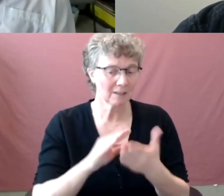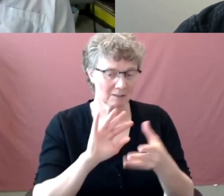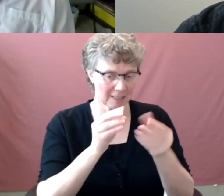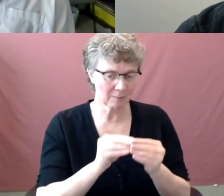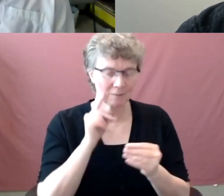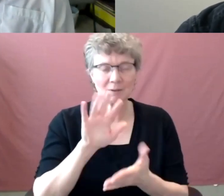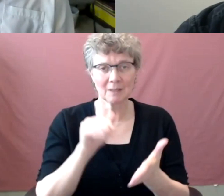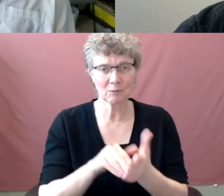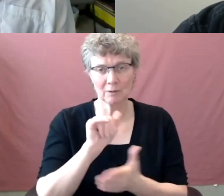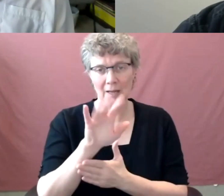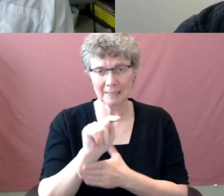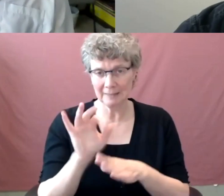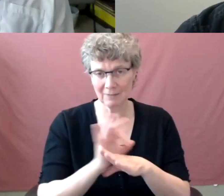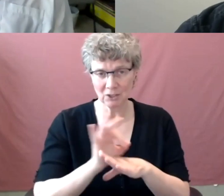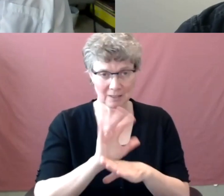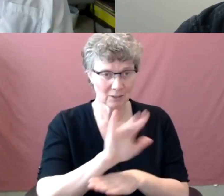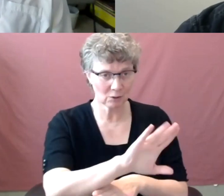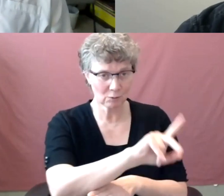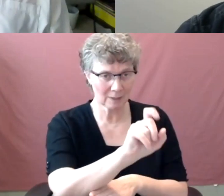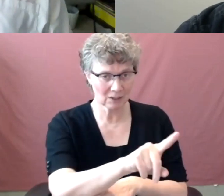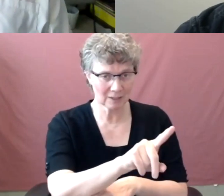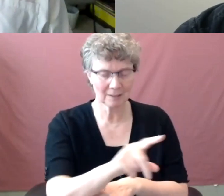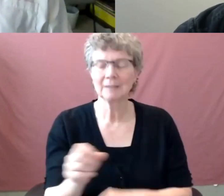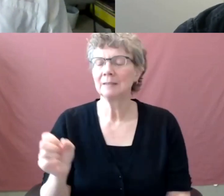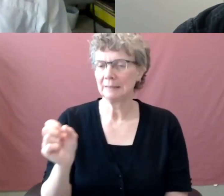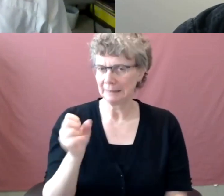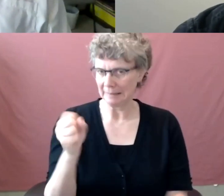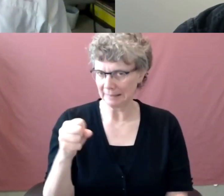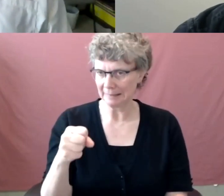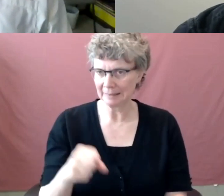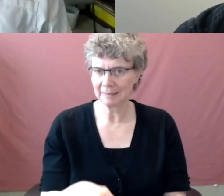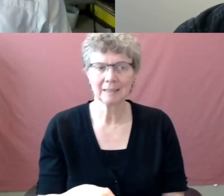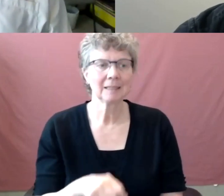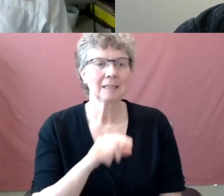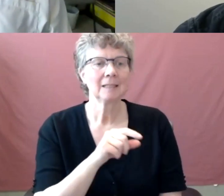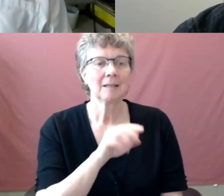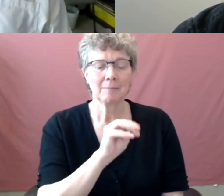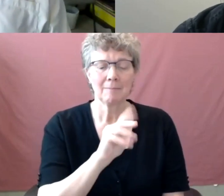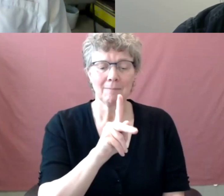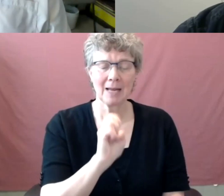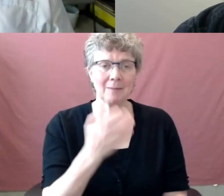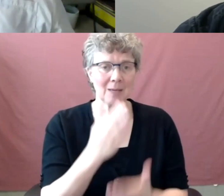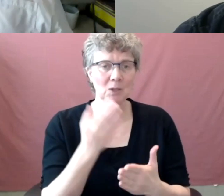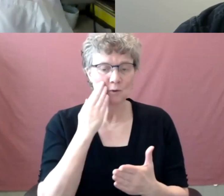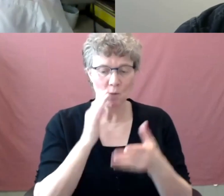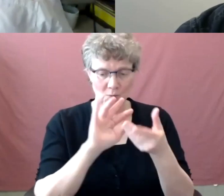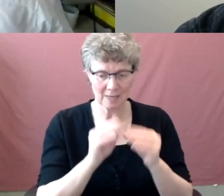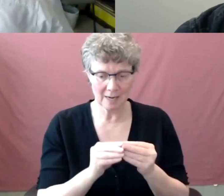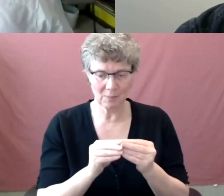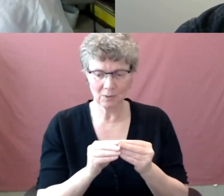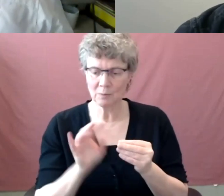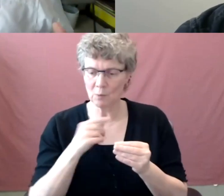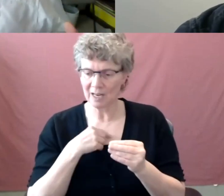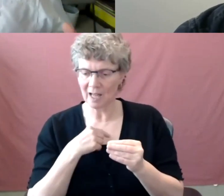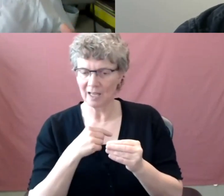numbers exactly. Um, and if you have to fish those out, I'll just buy you a minute here. Um, you know, really Patty, what's behind your question,